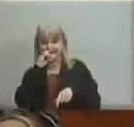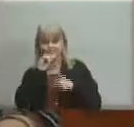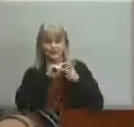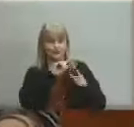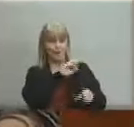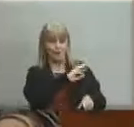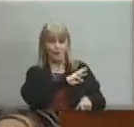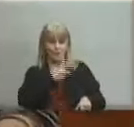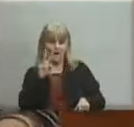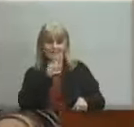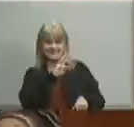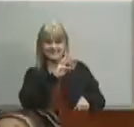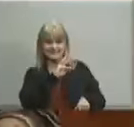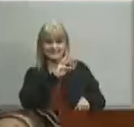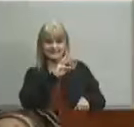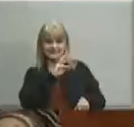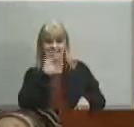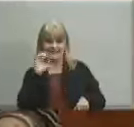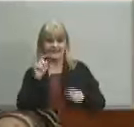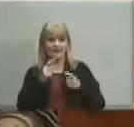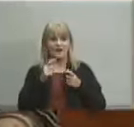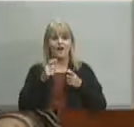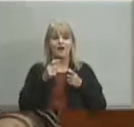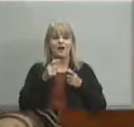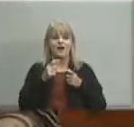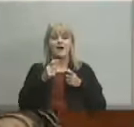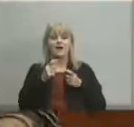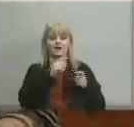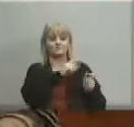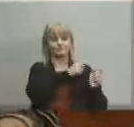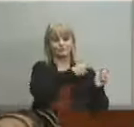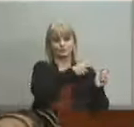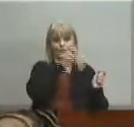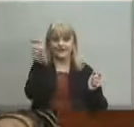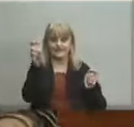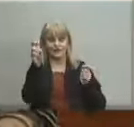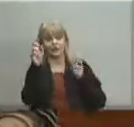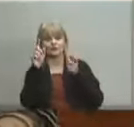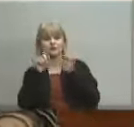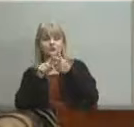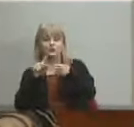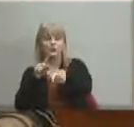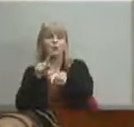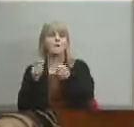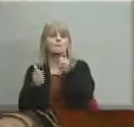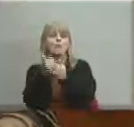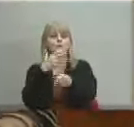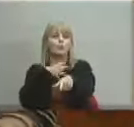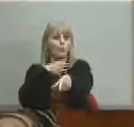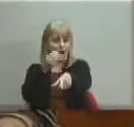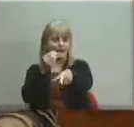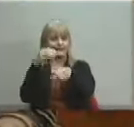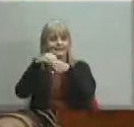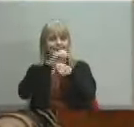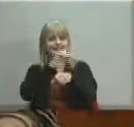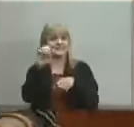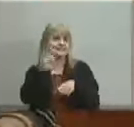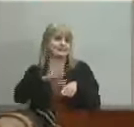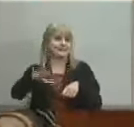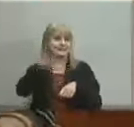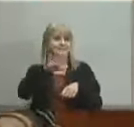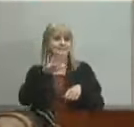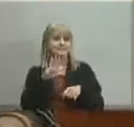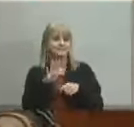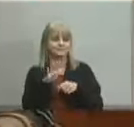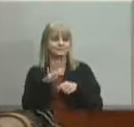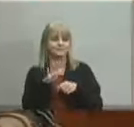predominantly white school in the east end parents that have no or limited transportation or feel alienated by their socioeconomic status are